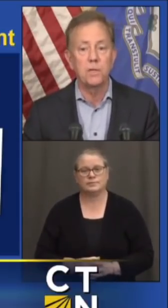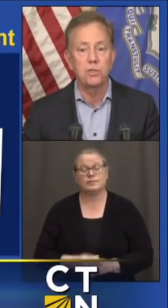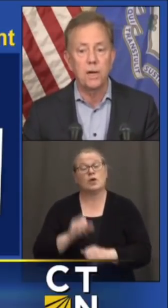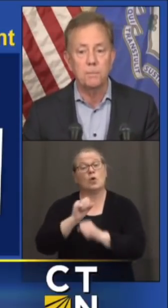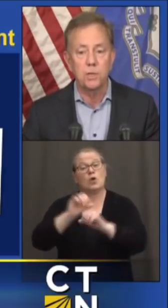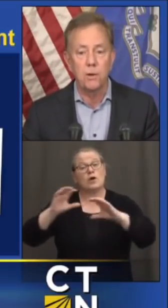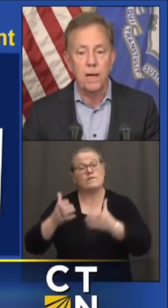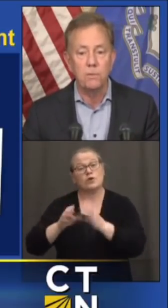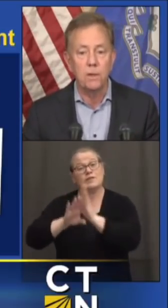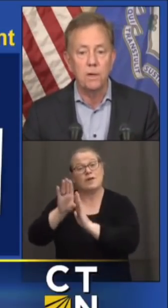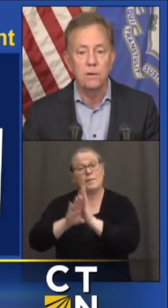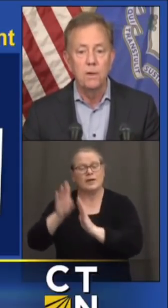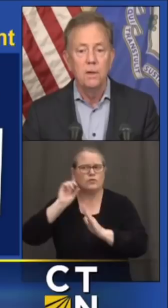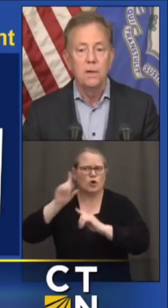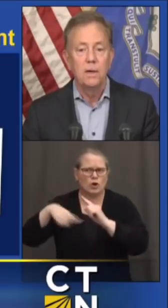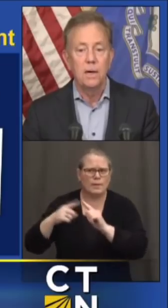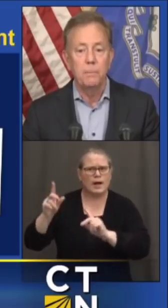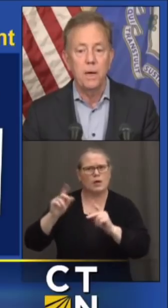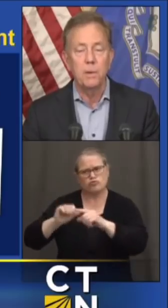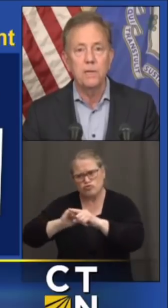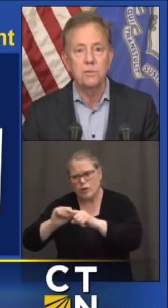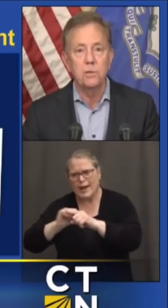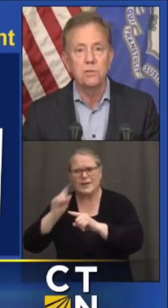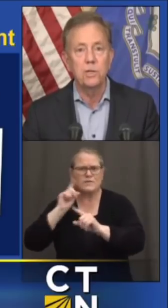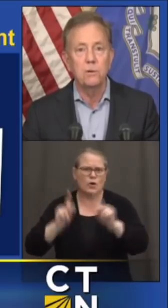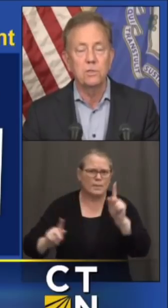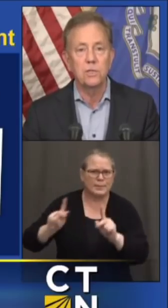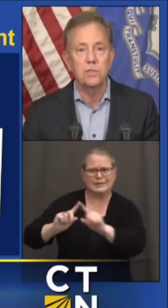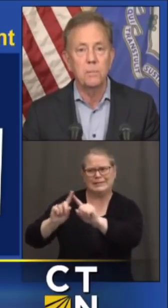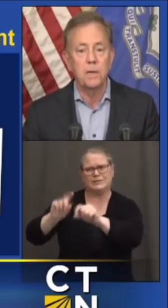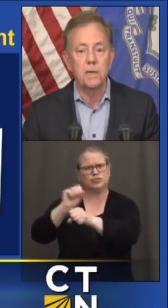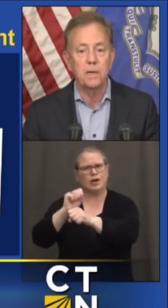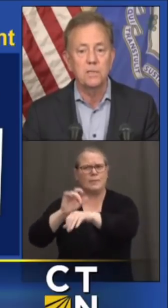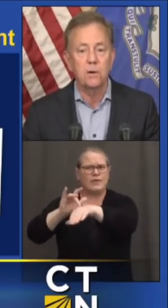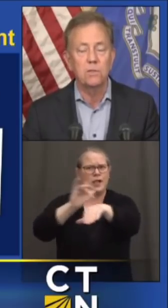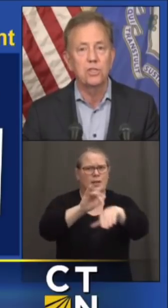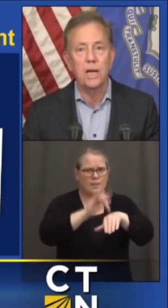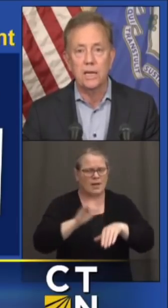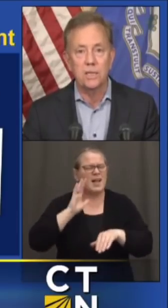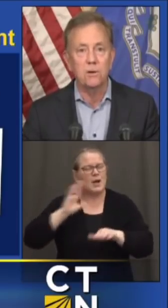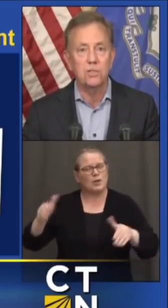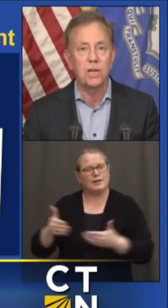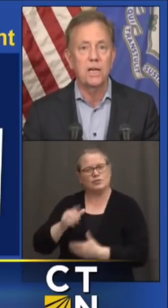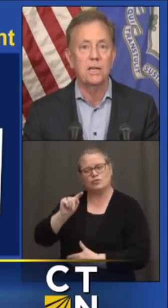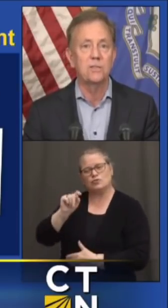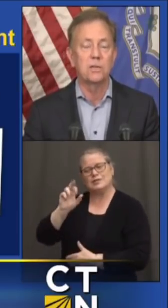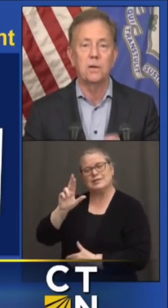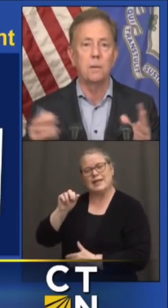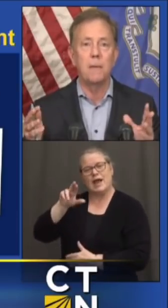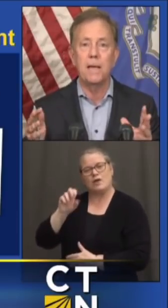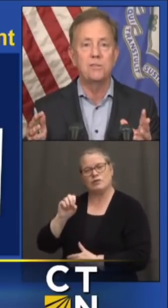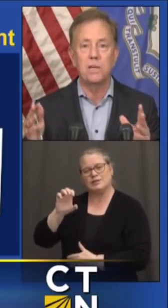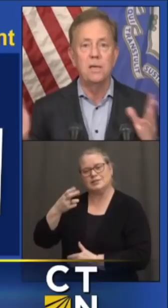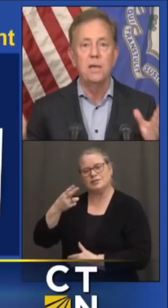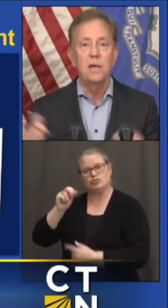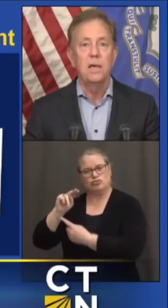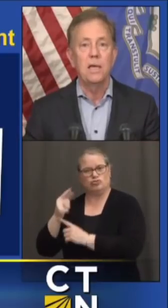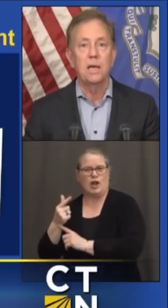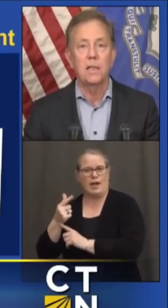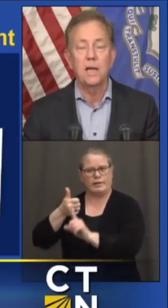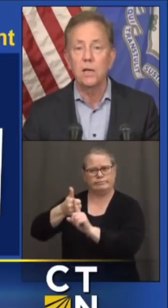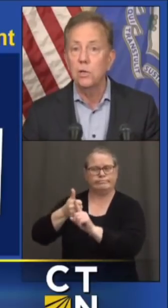people for the jobs that are out there. I'll be able to introduce to you in just a minute Terrence Chang. Terrence Chang is amazing.